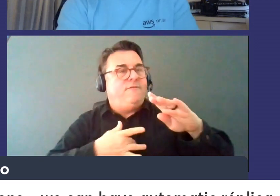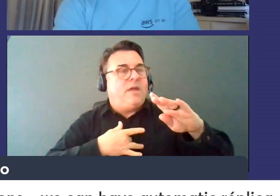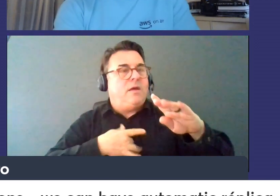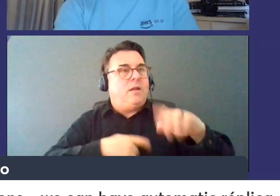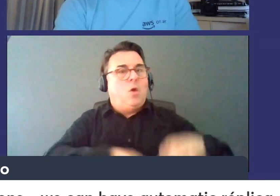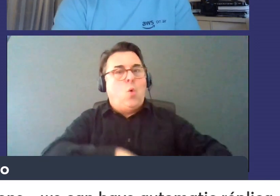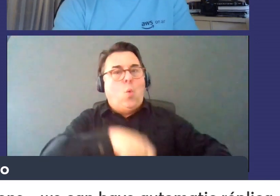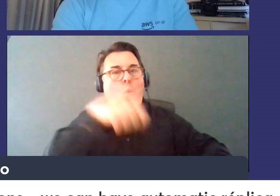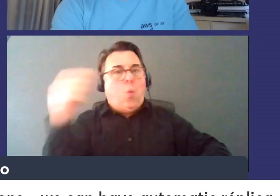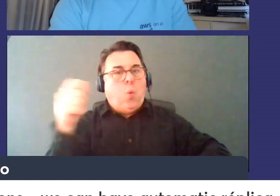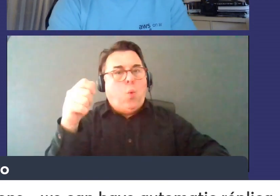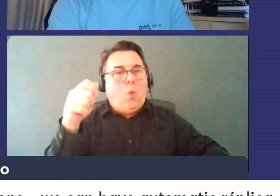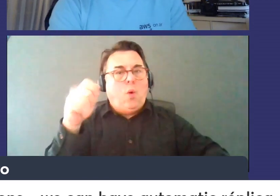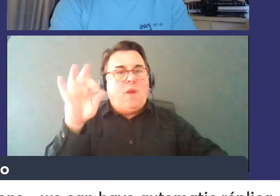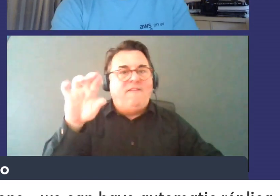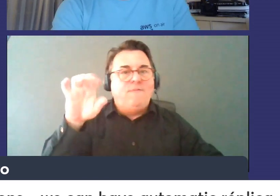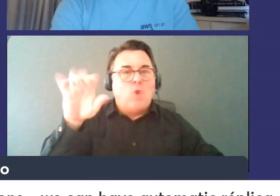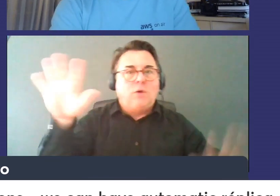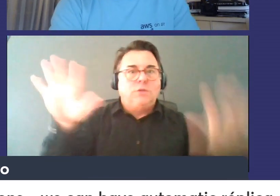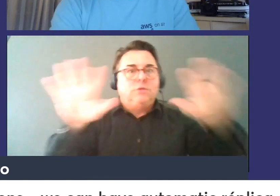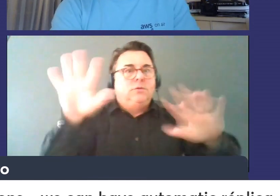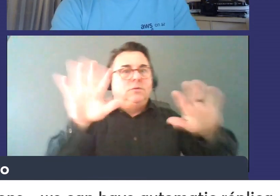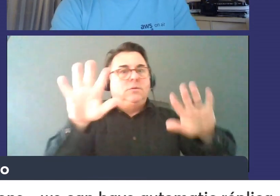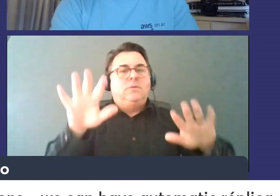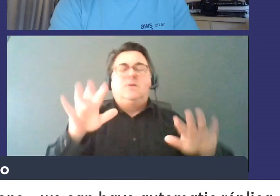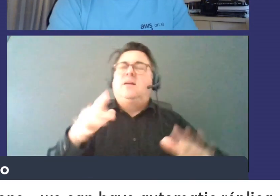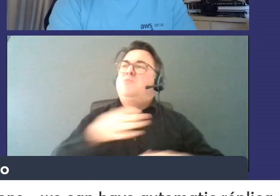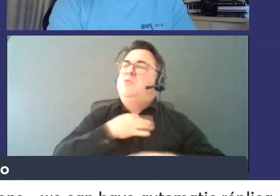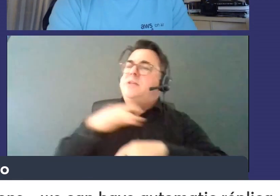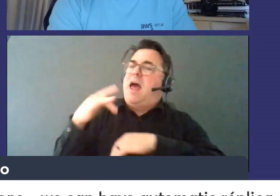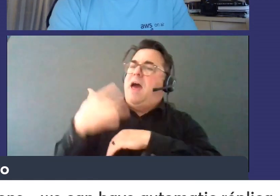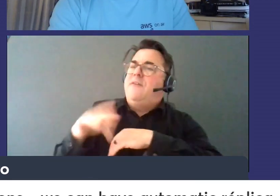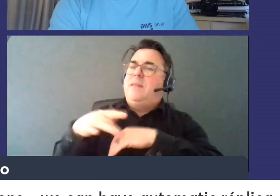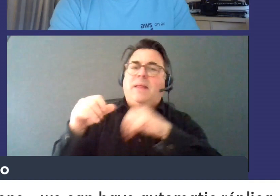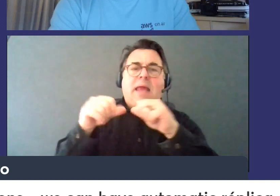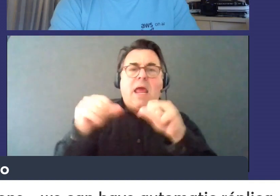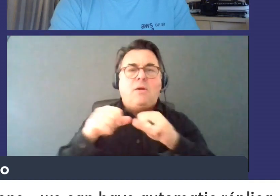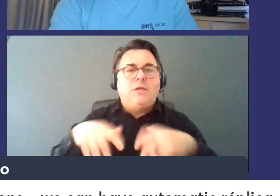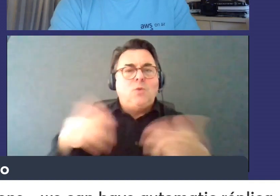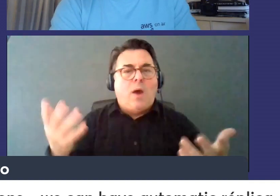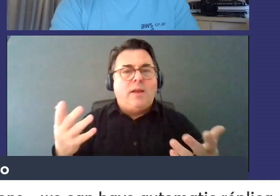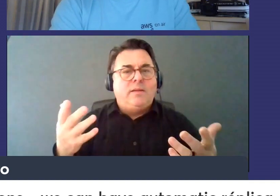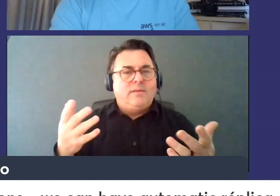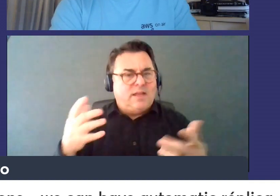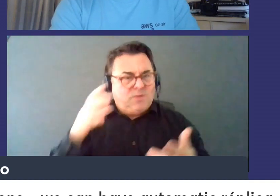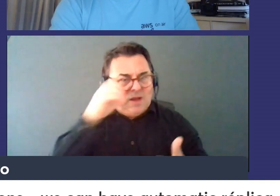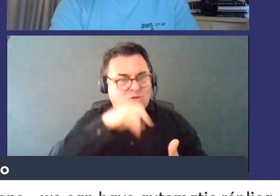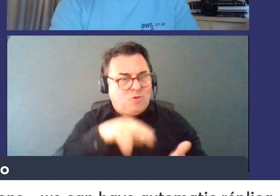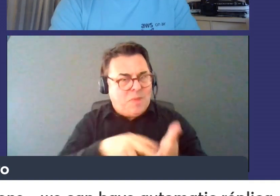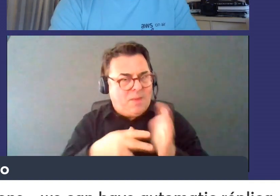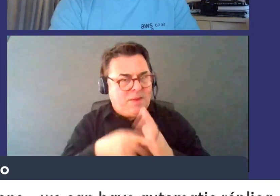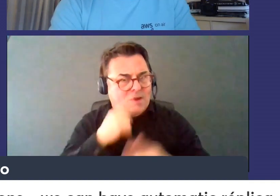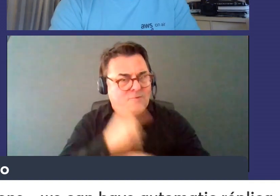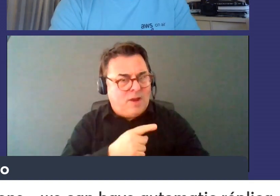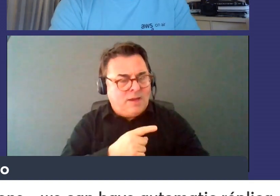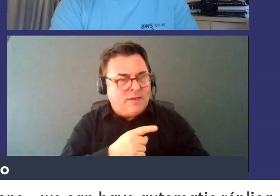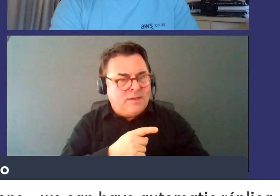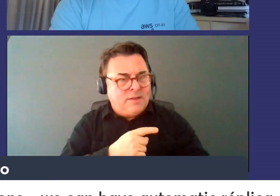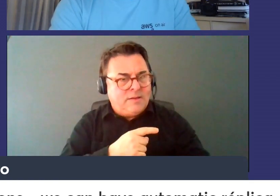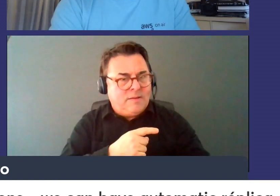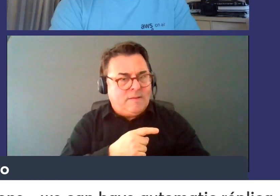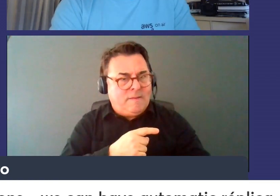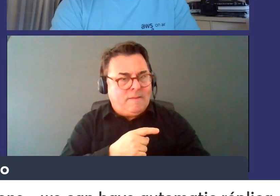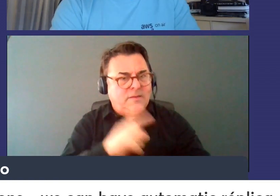yeah what about availability zones uh which is what i'm assuming they're they're asking here about uh